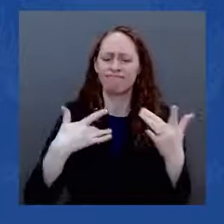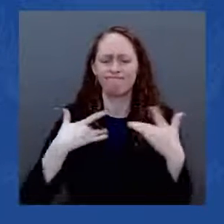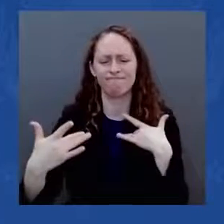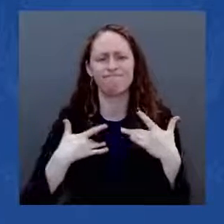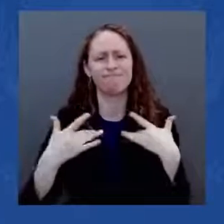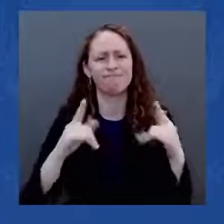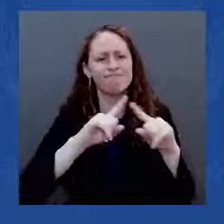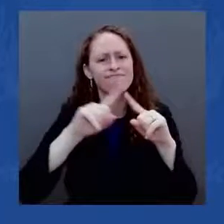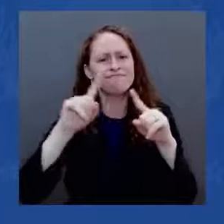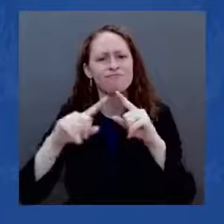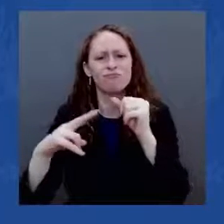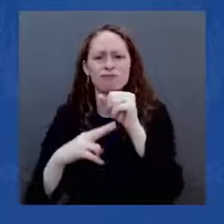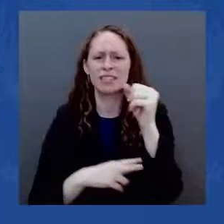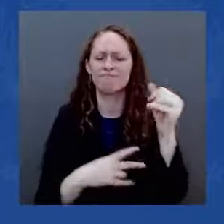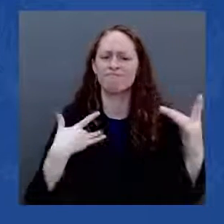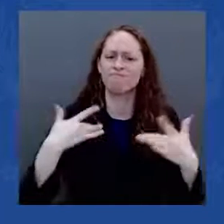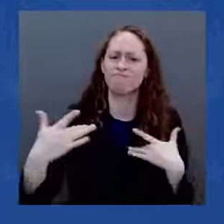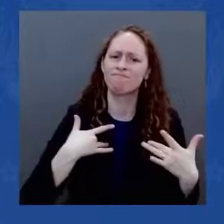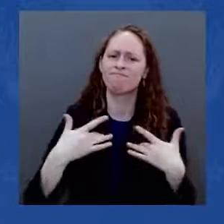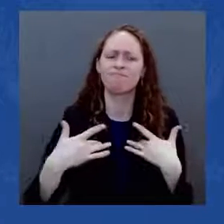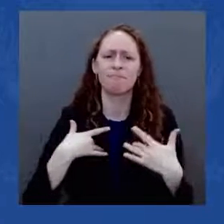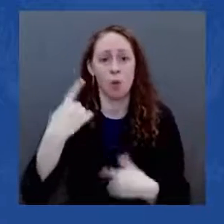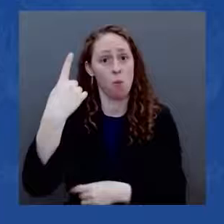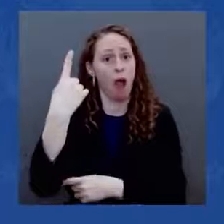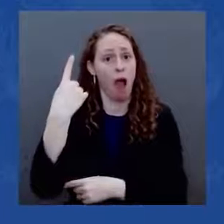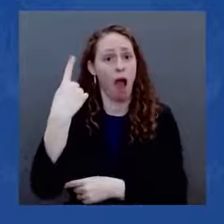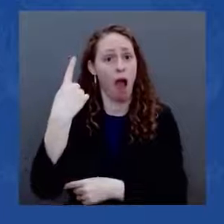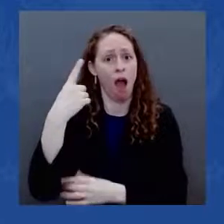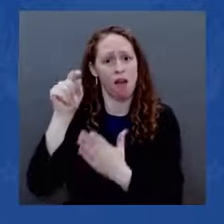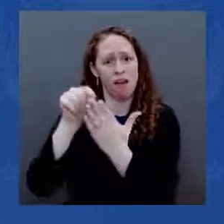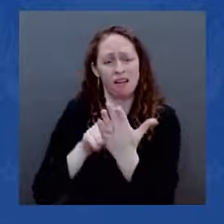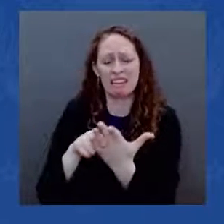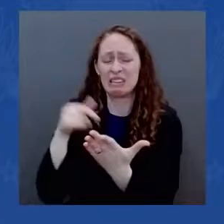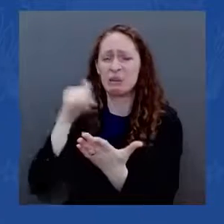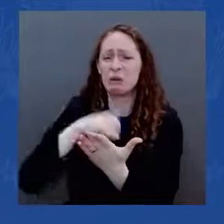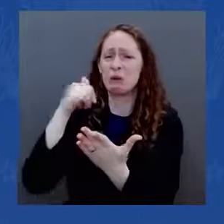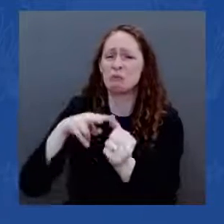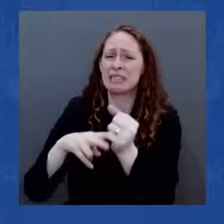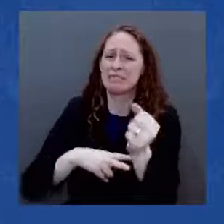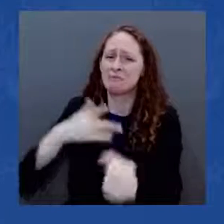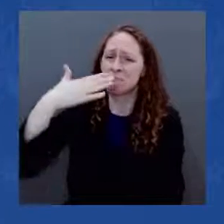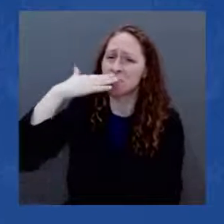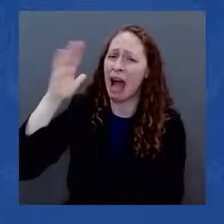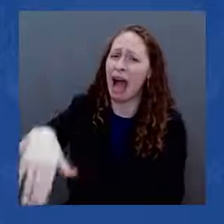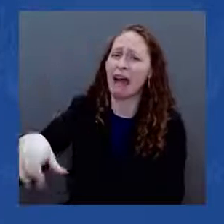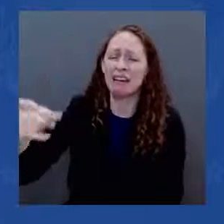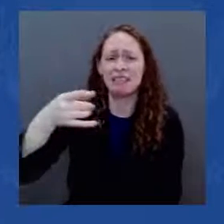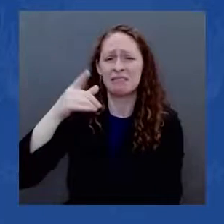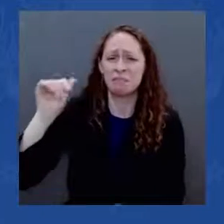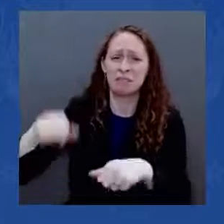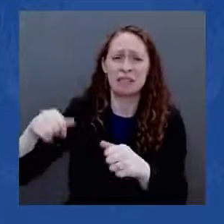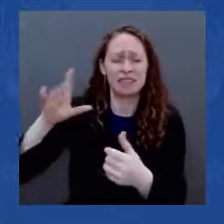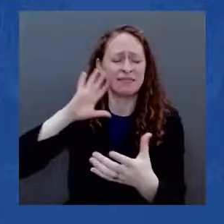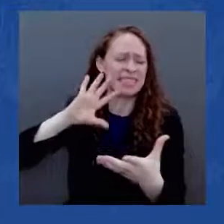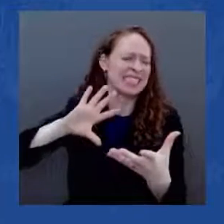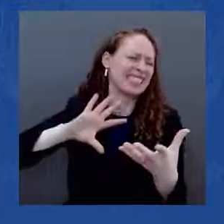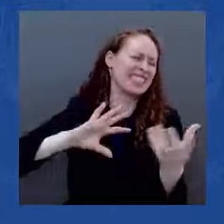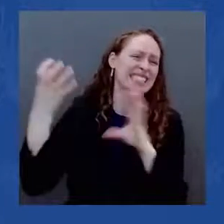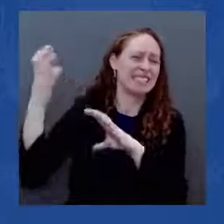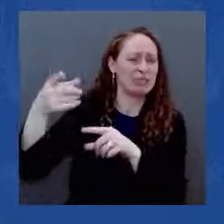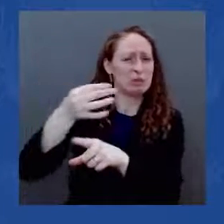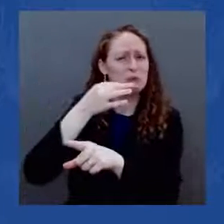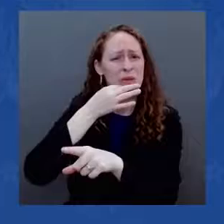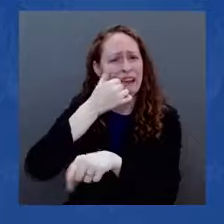One woman wrote that a bridge near the center of her town had to be closed. And now she drives, now drivers and tourists bypass